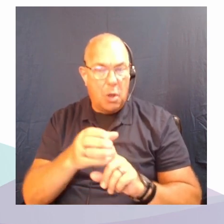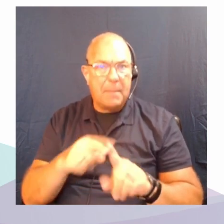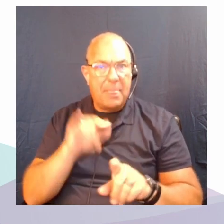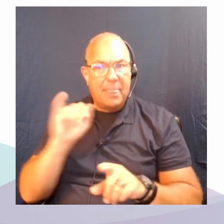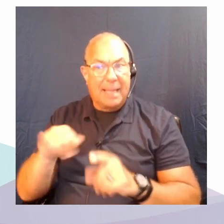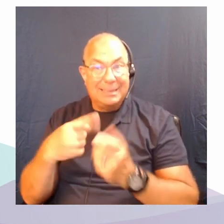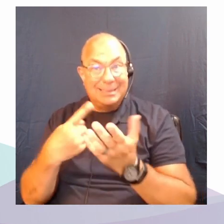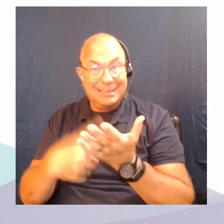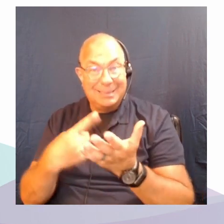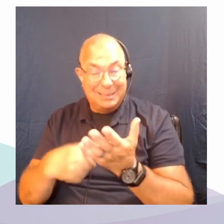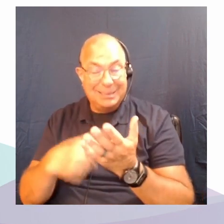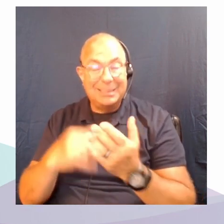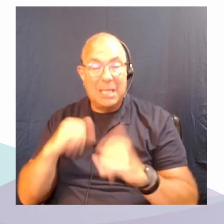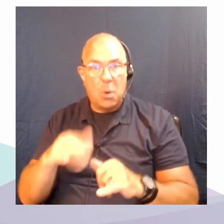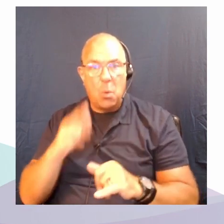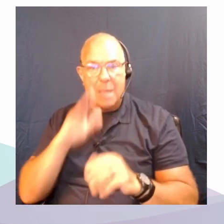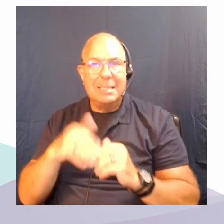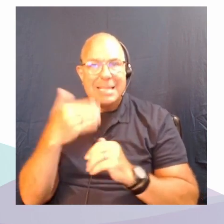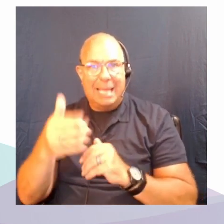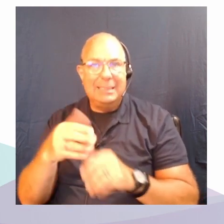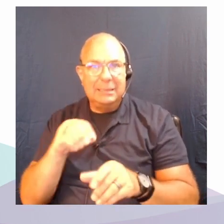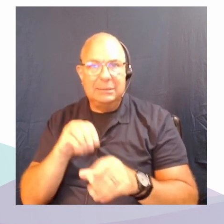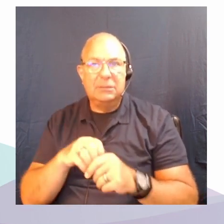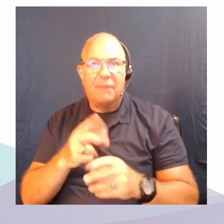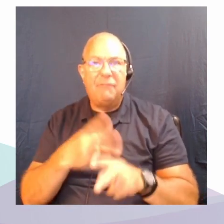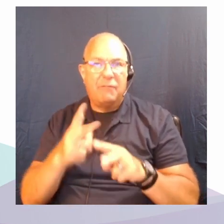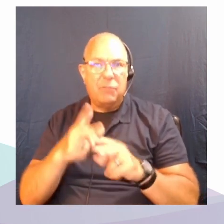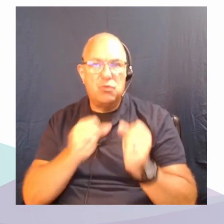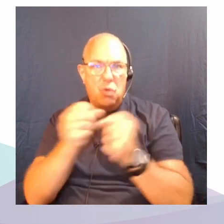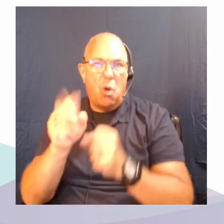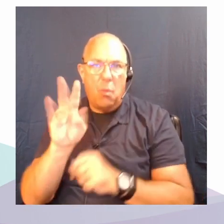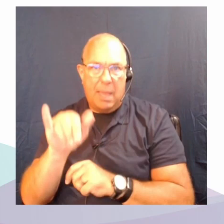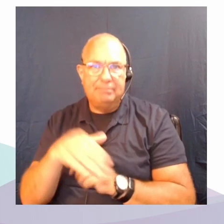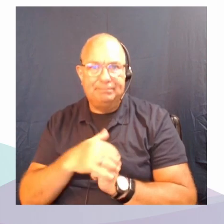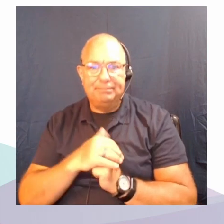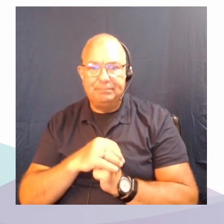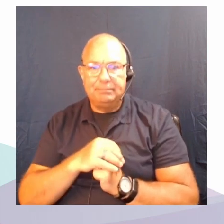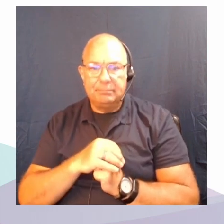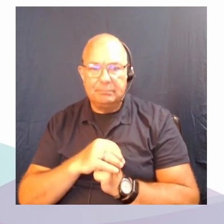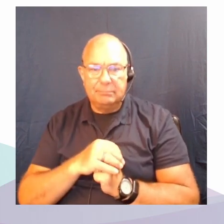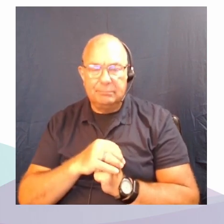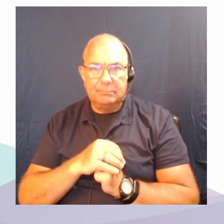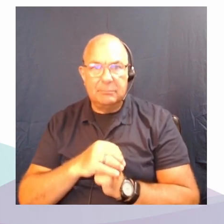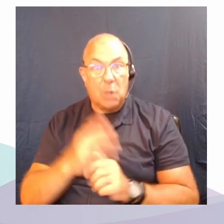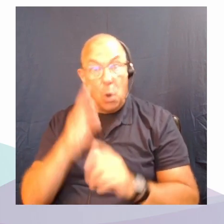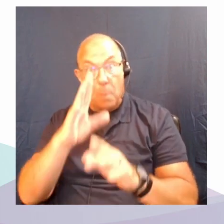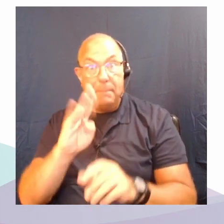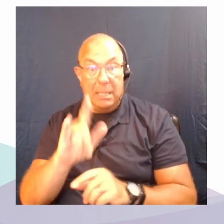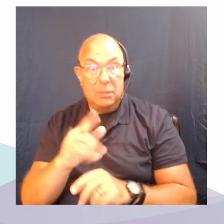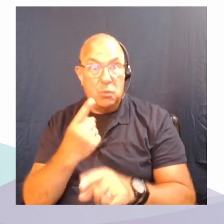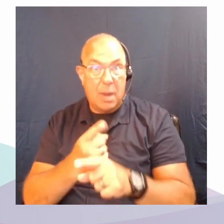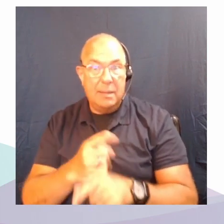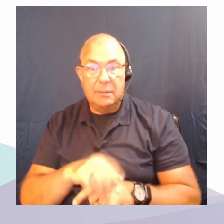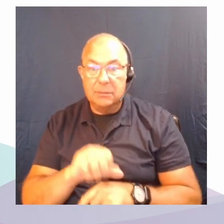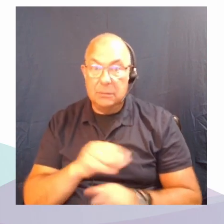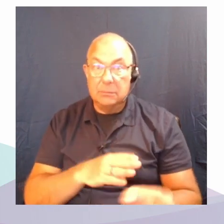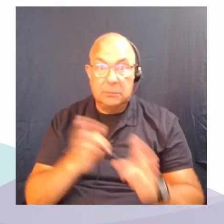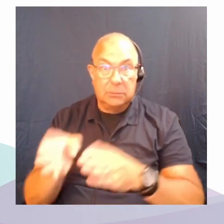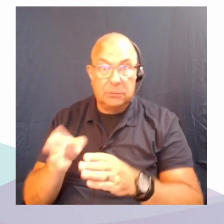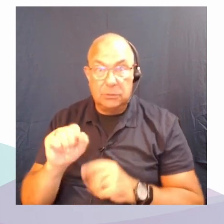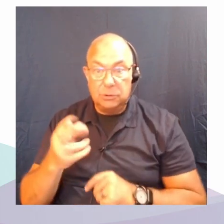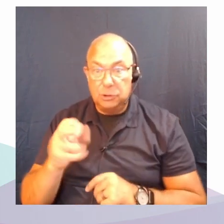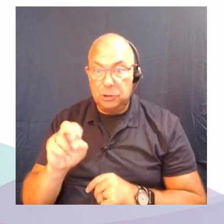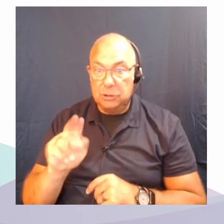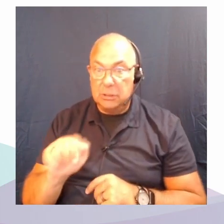next in a substantive way let's hope that Bill is right Sheena a really quick response about what